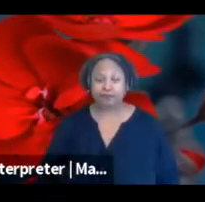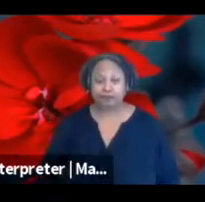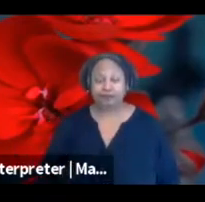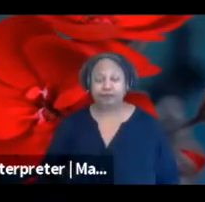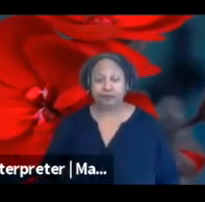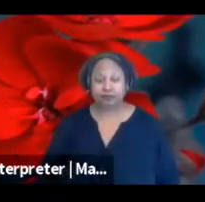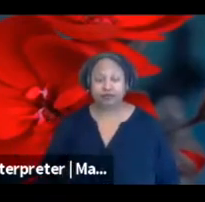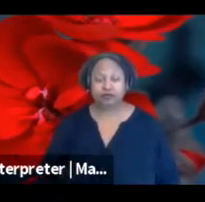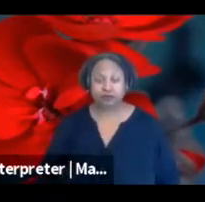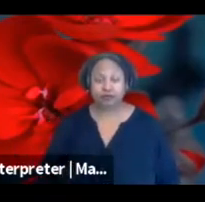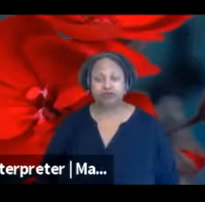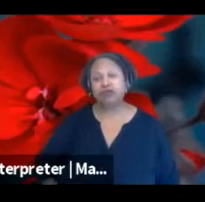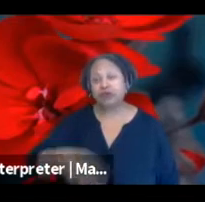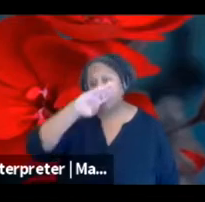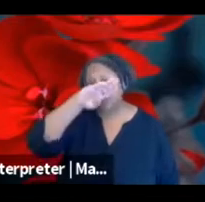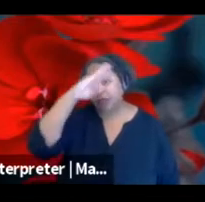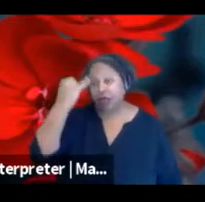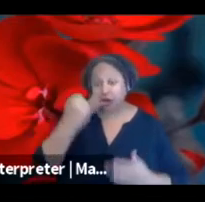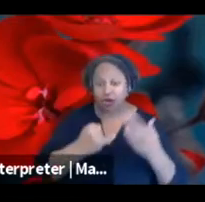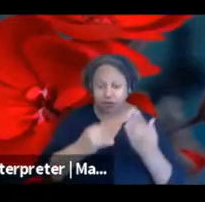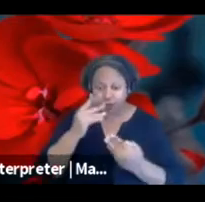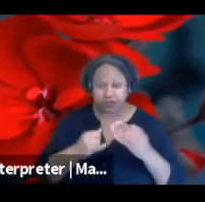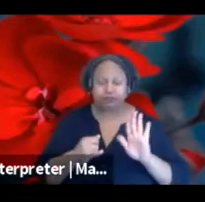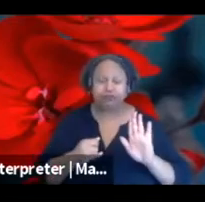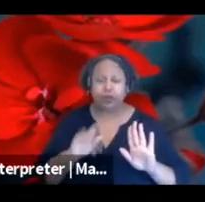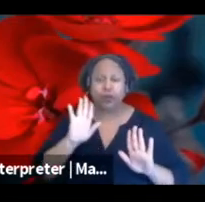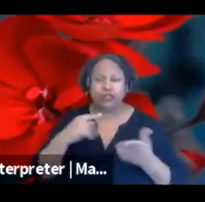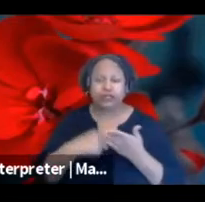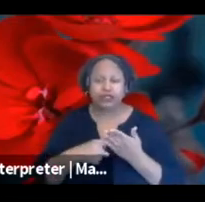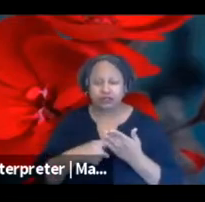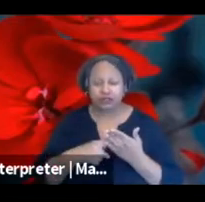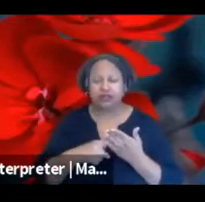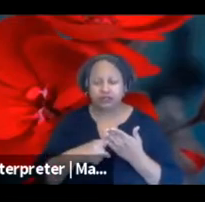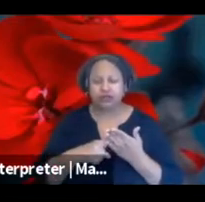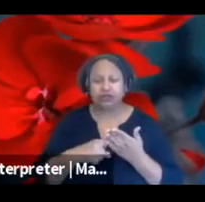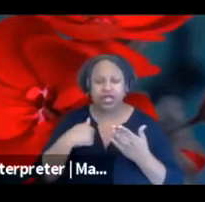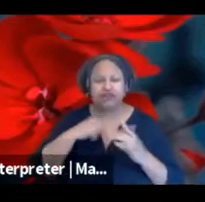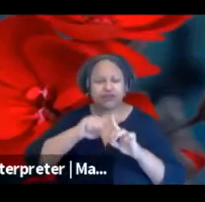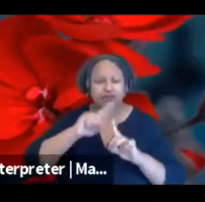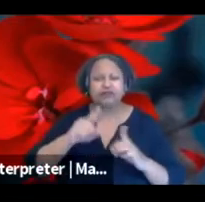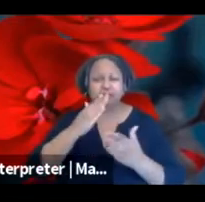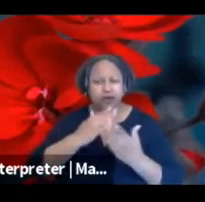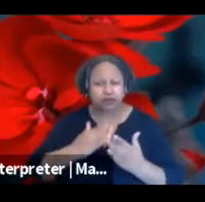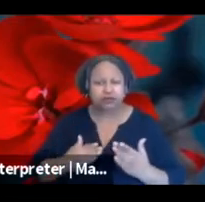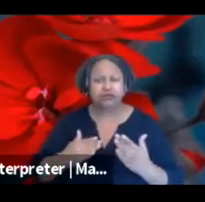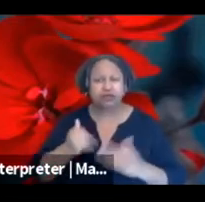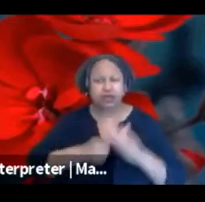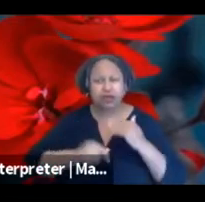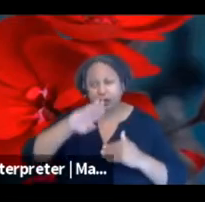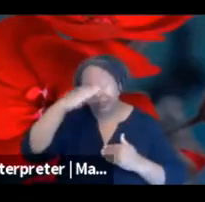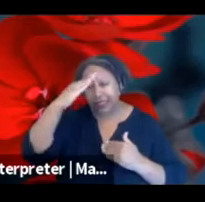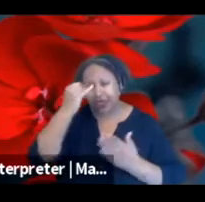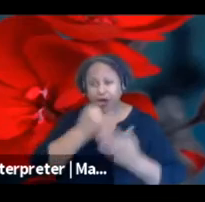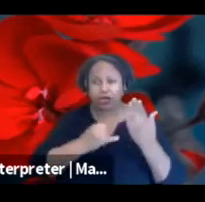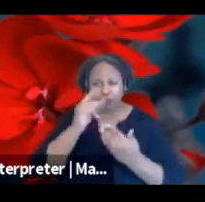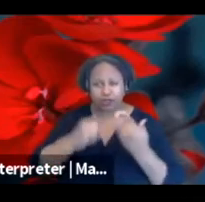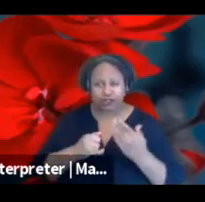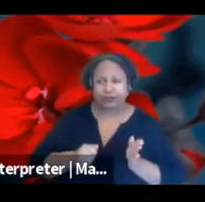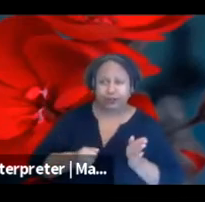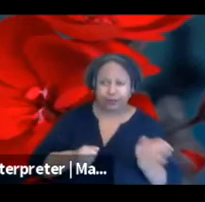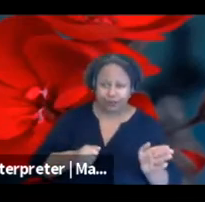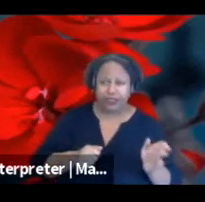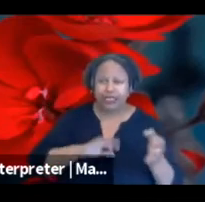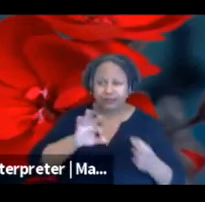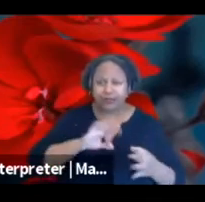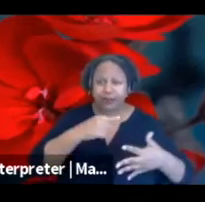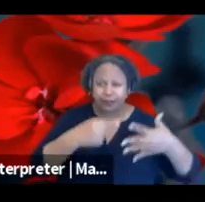So Black Arts projects, I'm going to talk about this first. And there are a couple of different components within Black Arts projects. So we'll go over the different